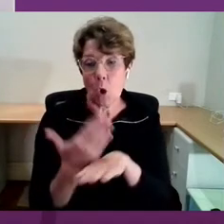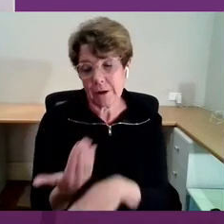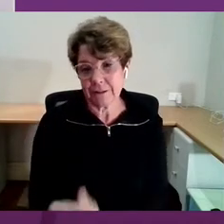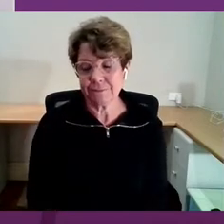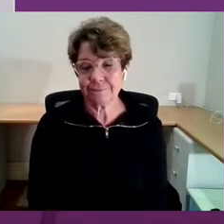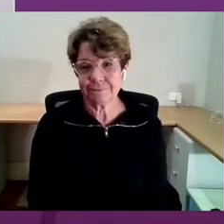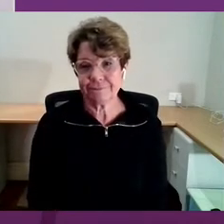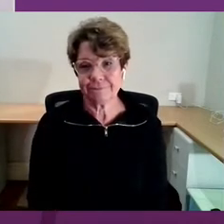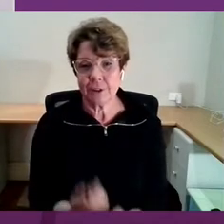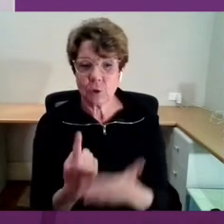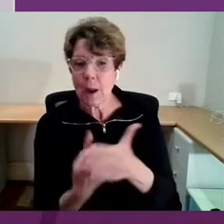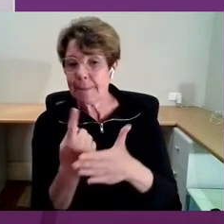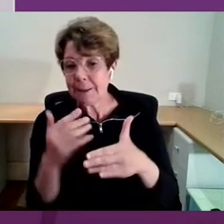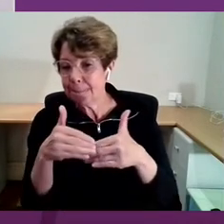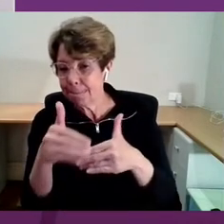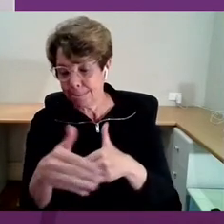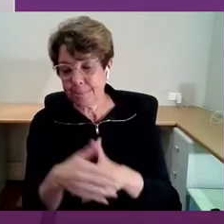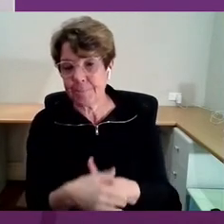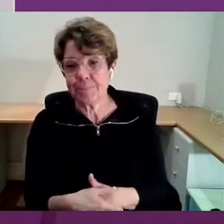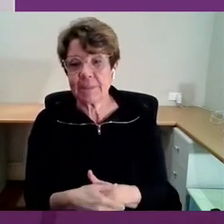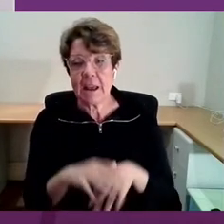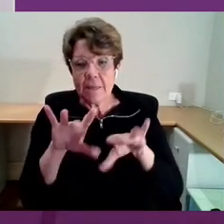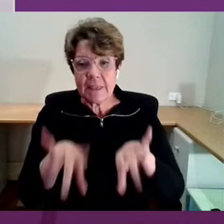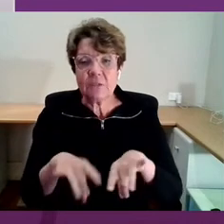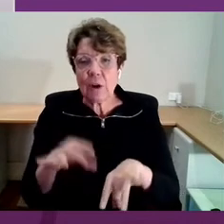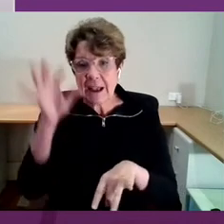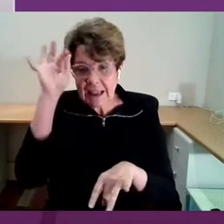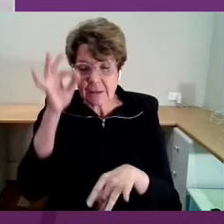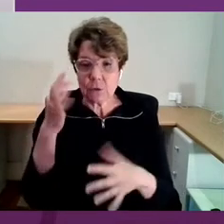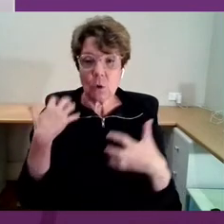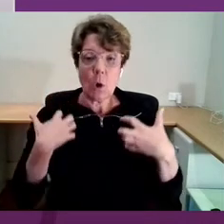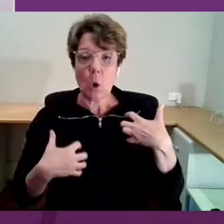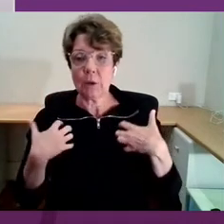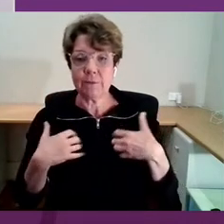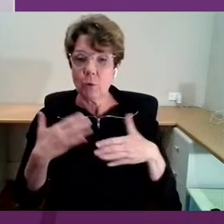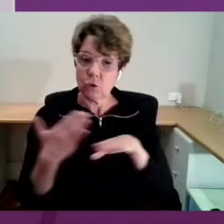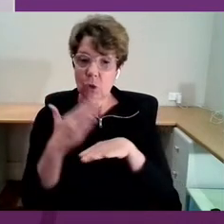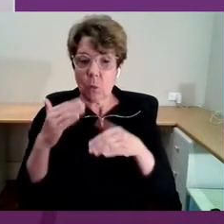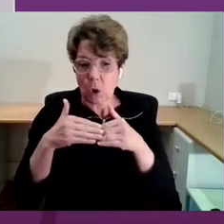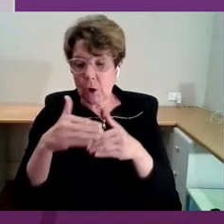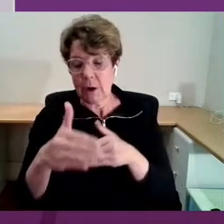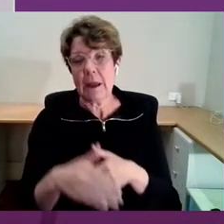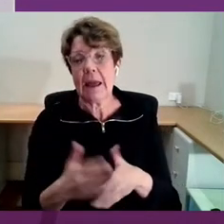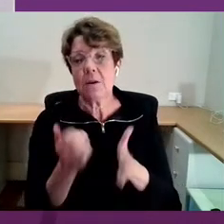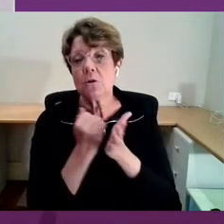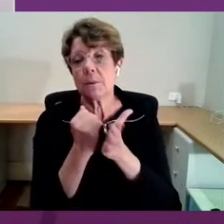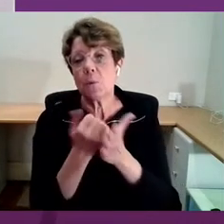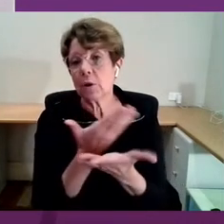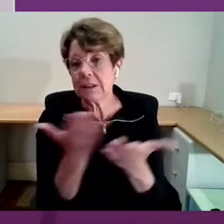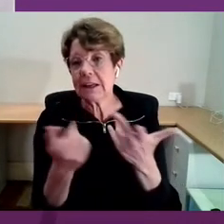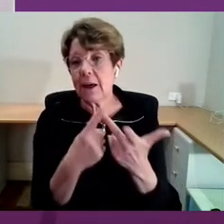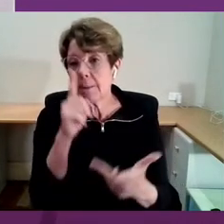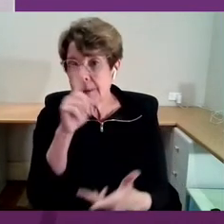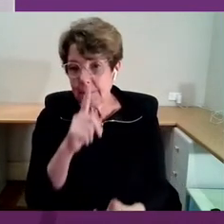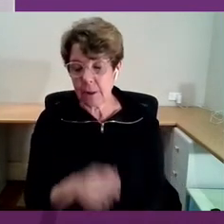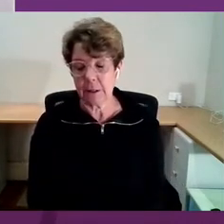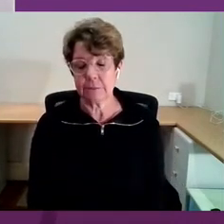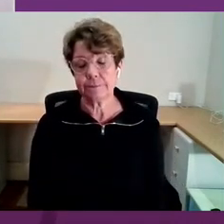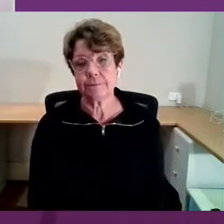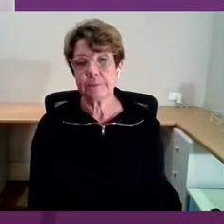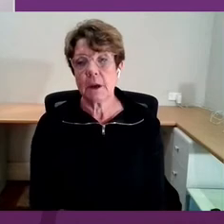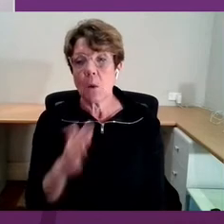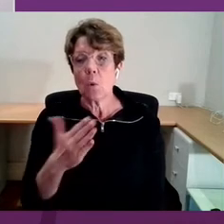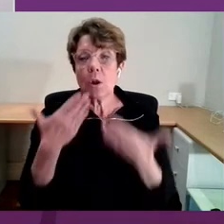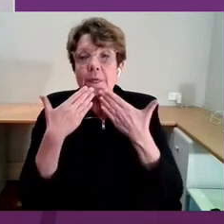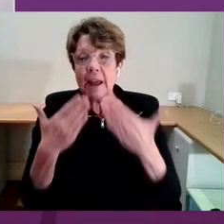do and the Australia Council really looks forward to that work and to supporting others. I want to thank the Minister